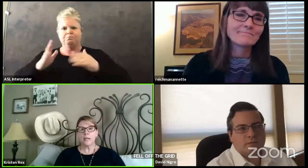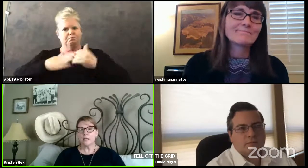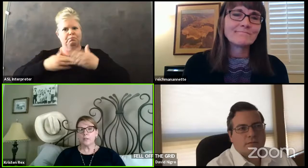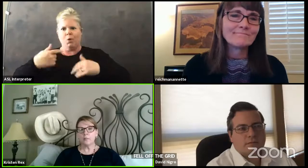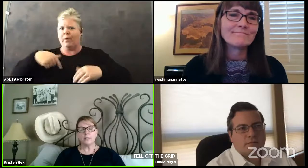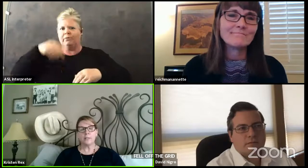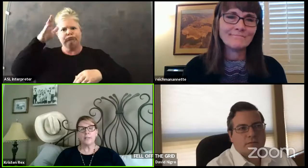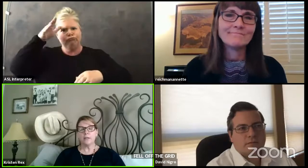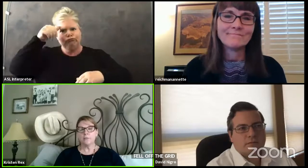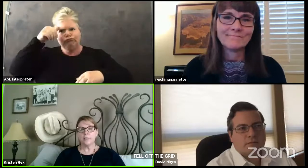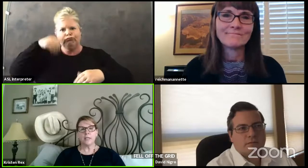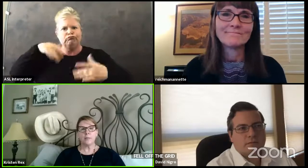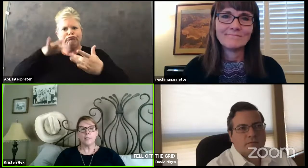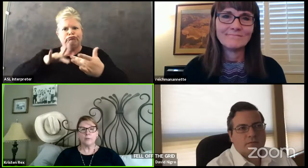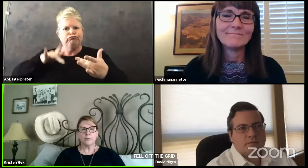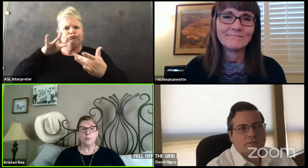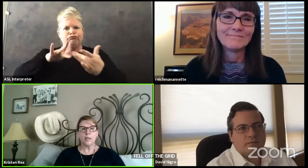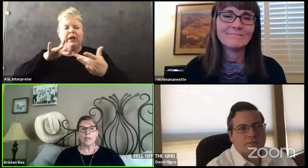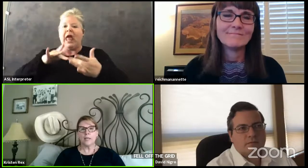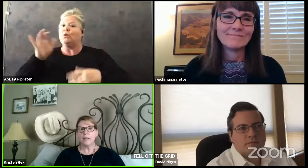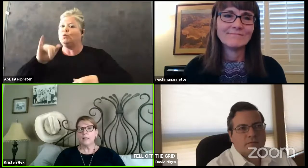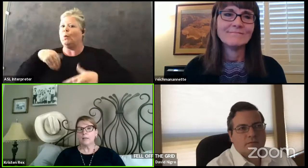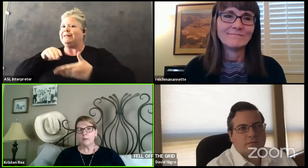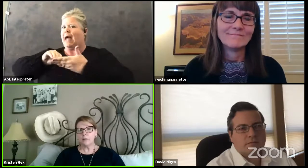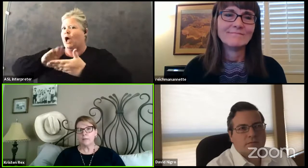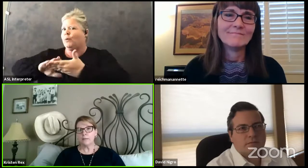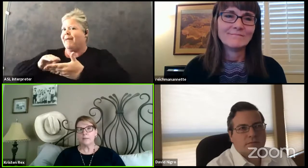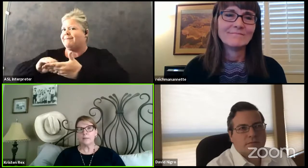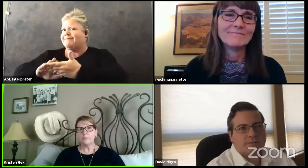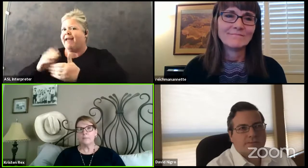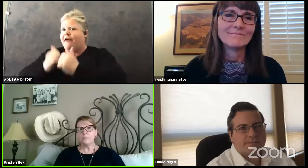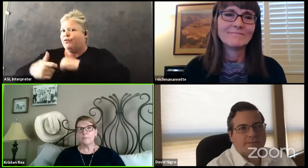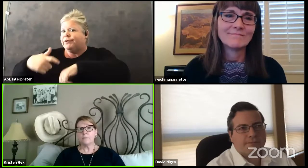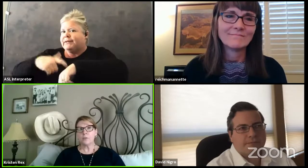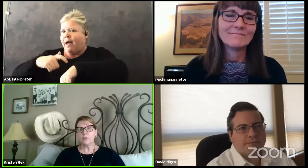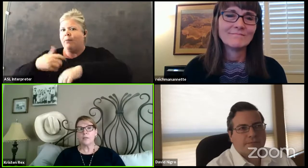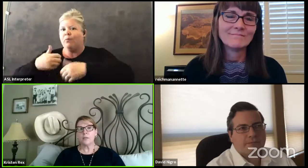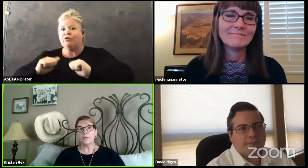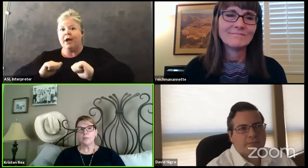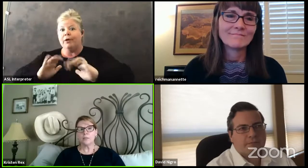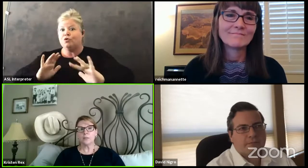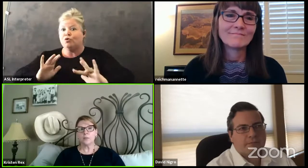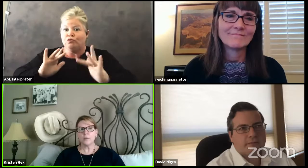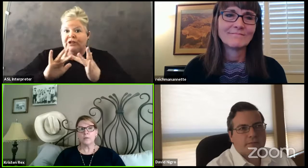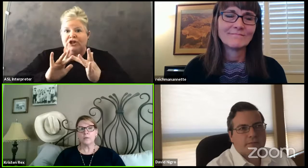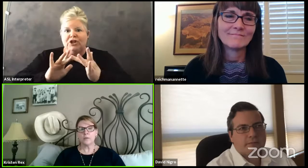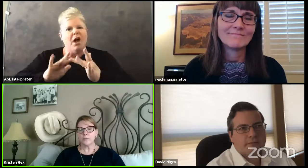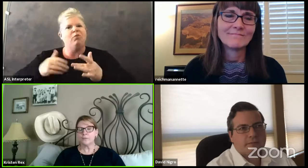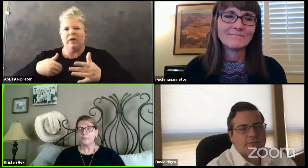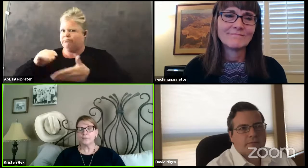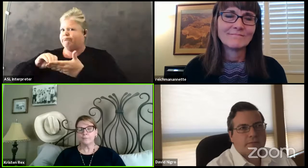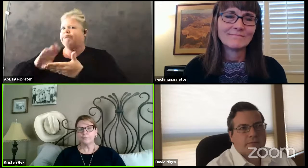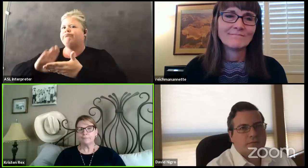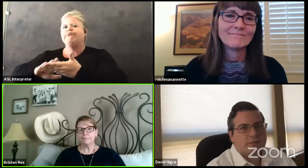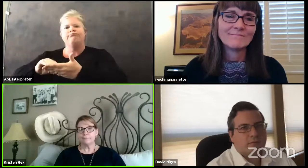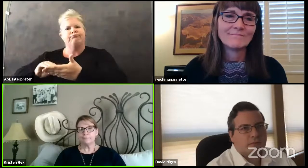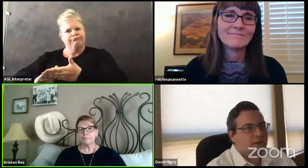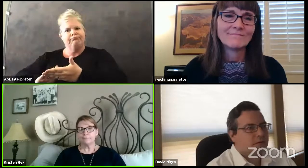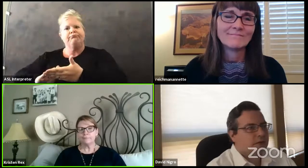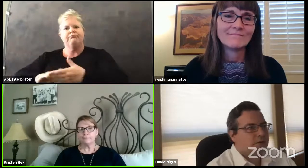We are documenting every time in every way that we are trying to connect with our students.